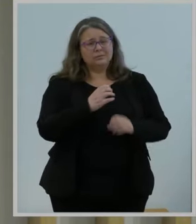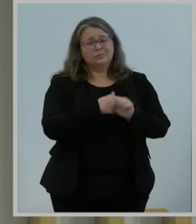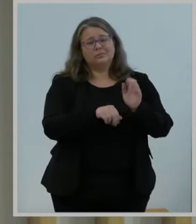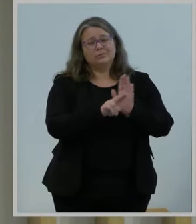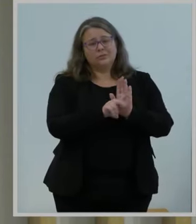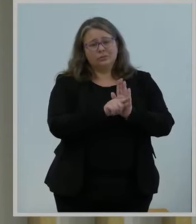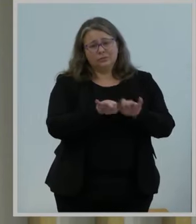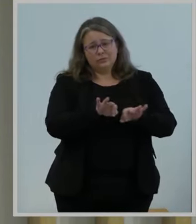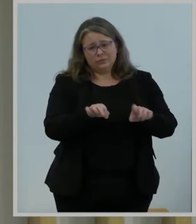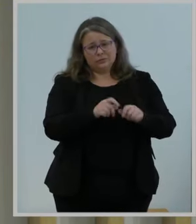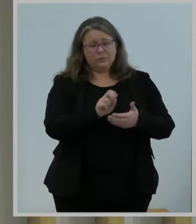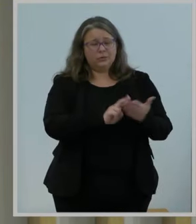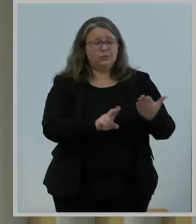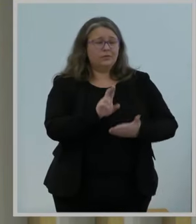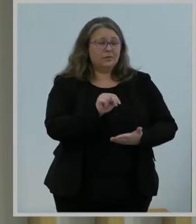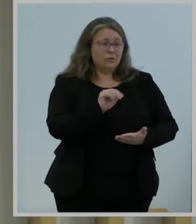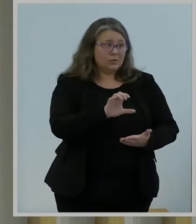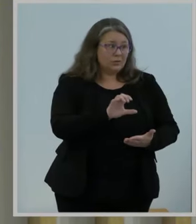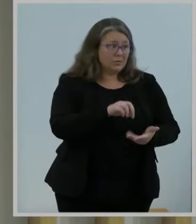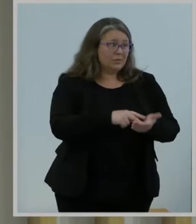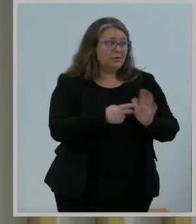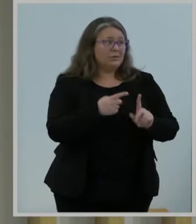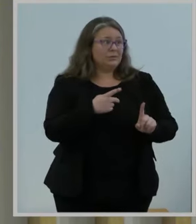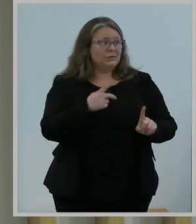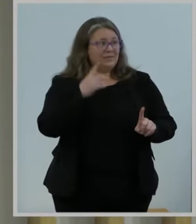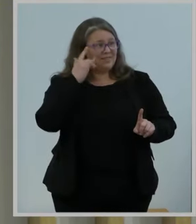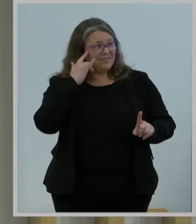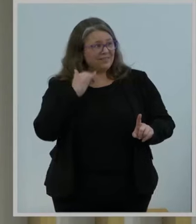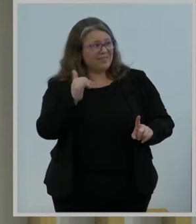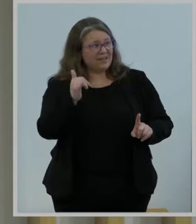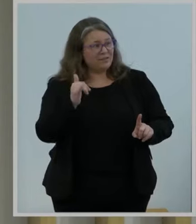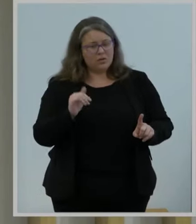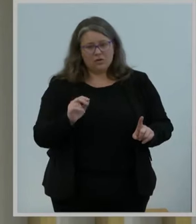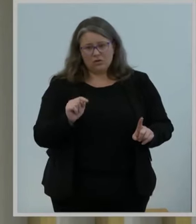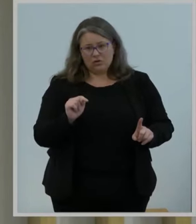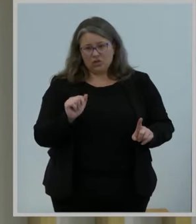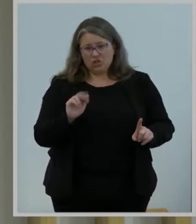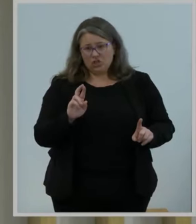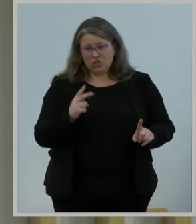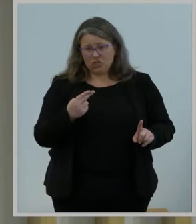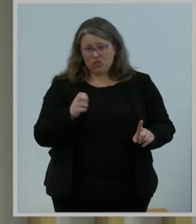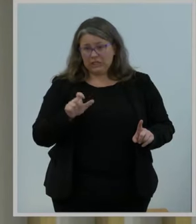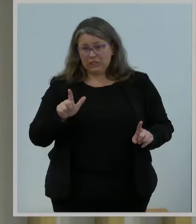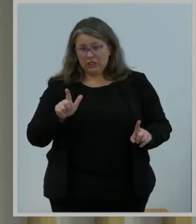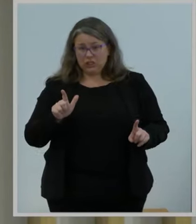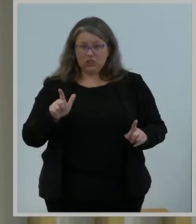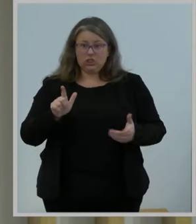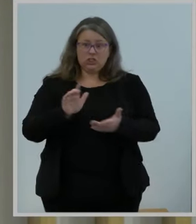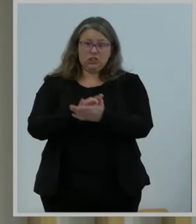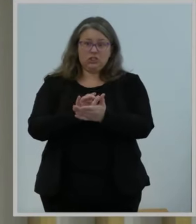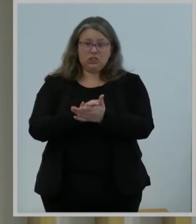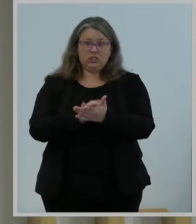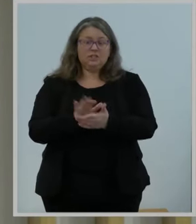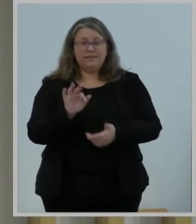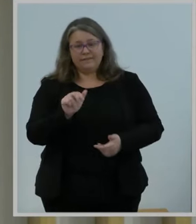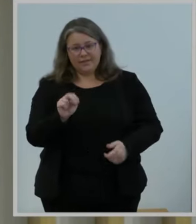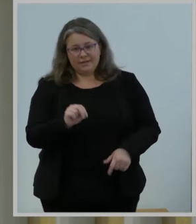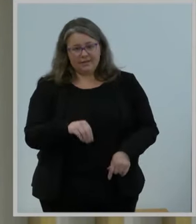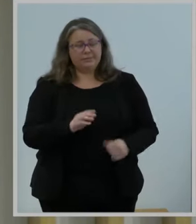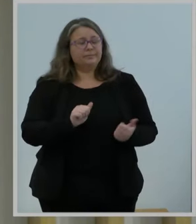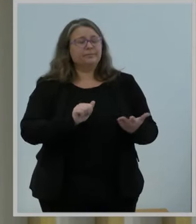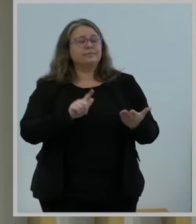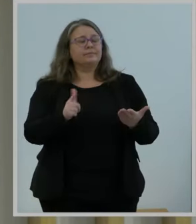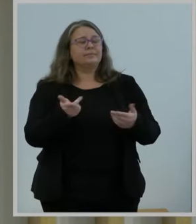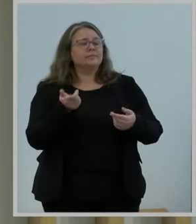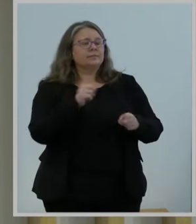which made him a lifelong Tar Heel fan. He would tell anyone that. He went on to receive an advanced degree in public policy from the University